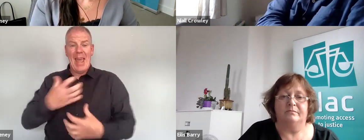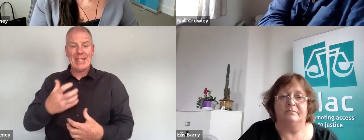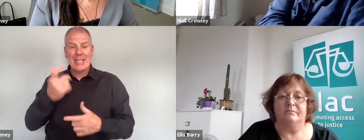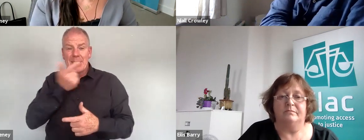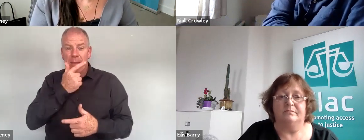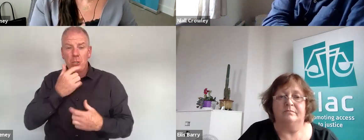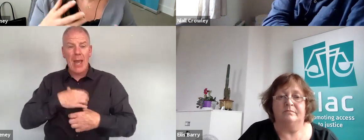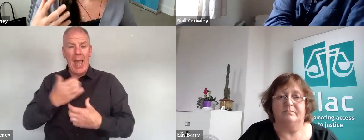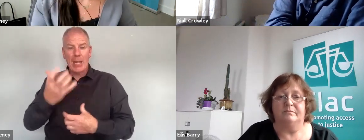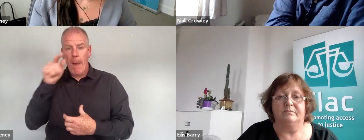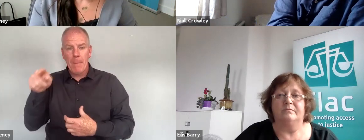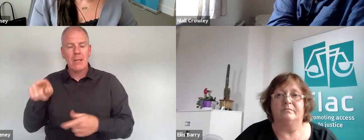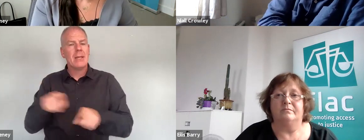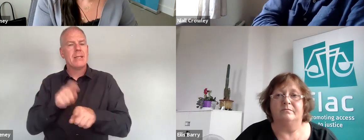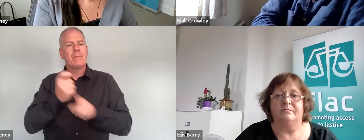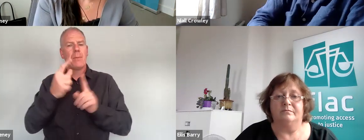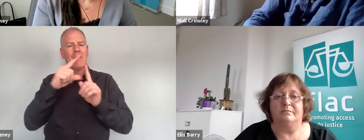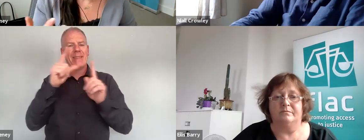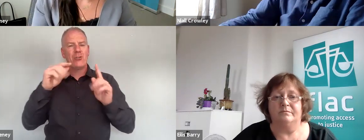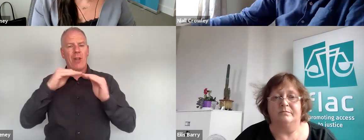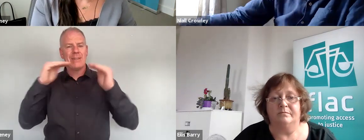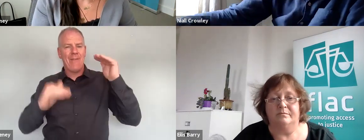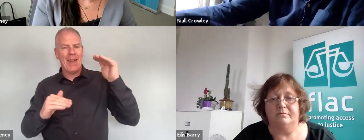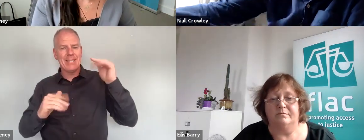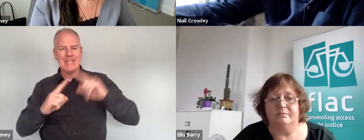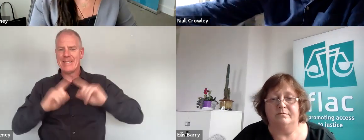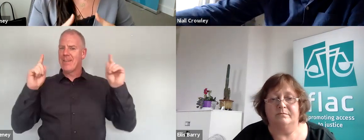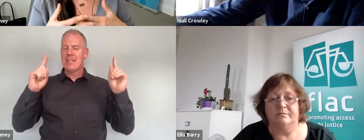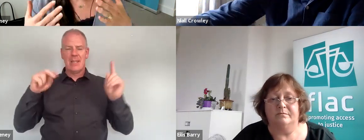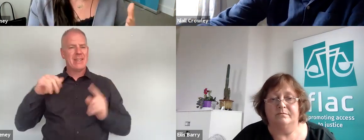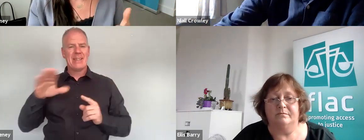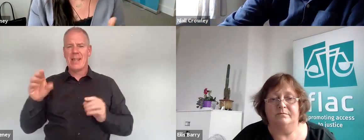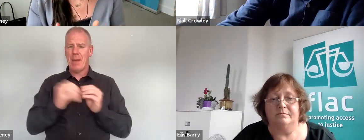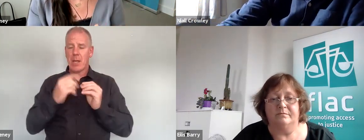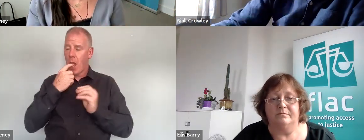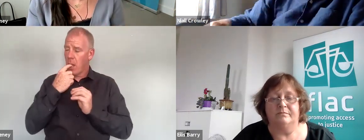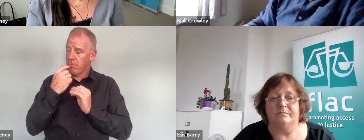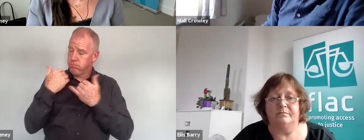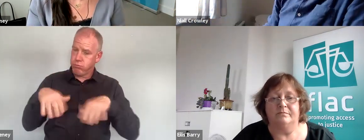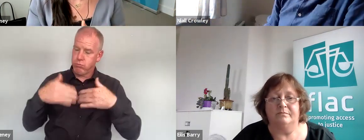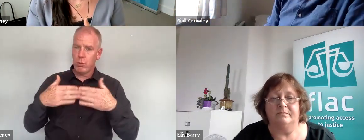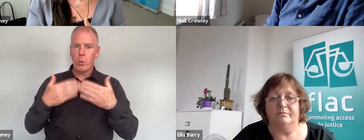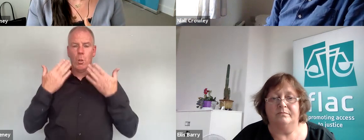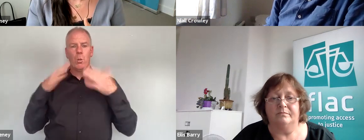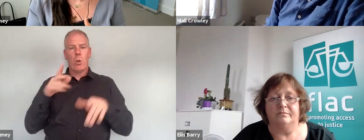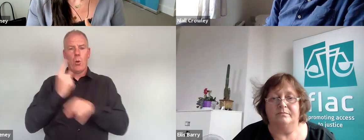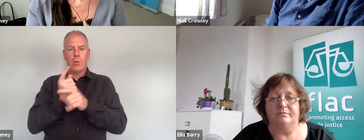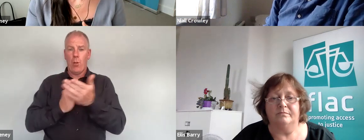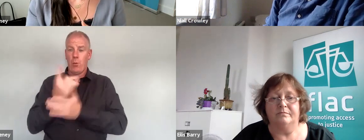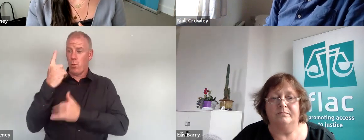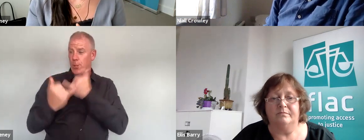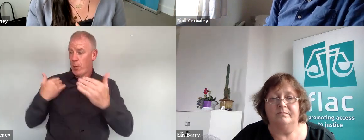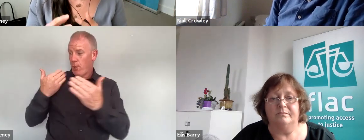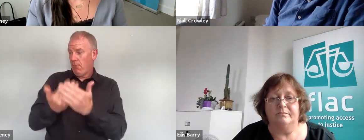but also then the digital divide needs to be looked at which Neil just mentioned has been so critically exposed during the last year